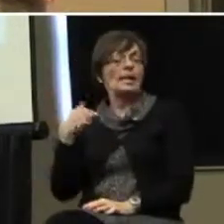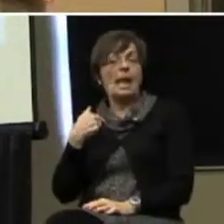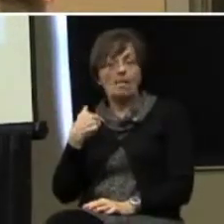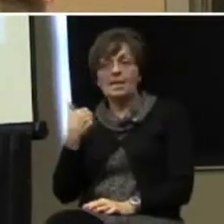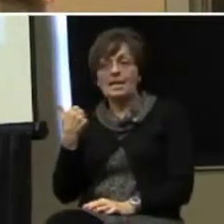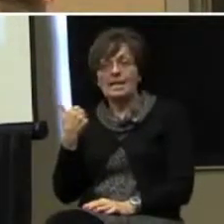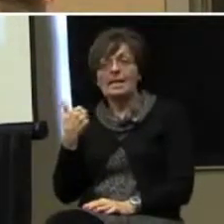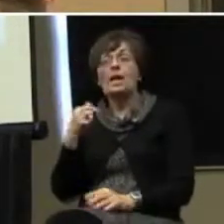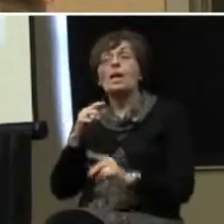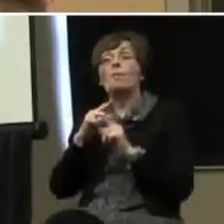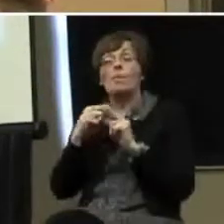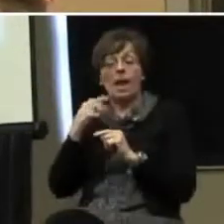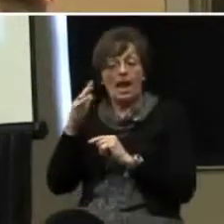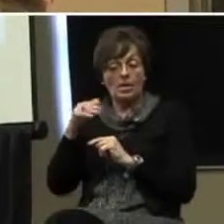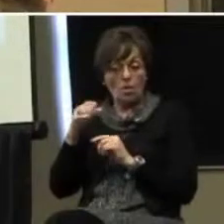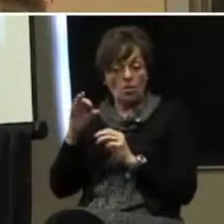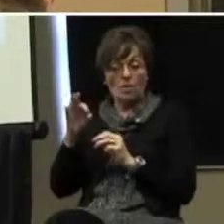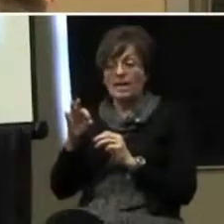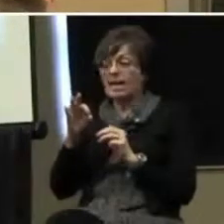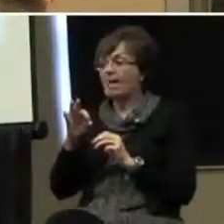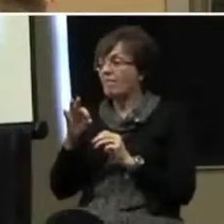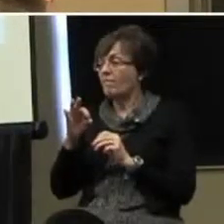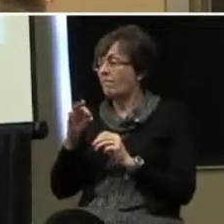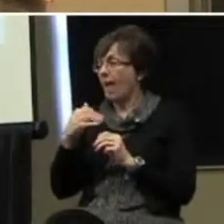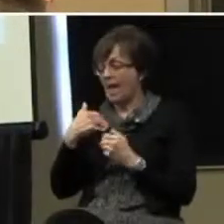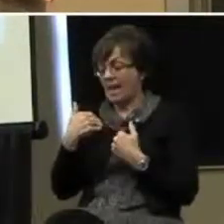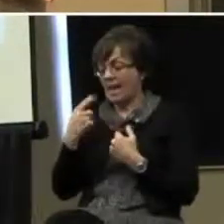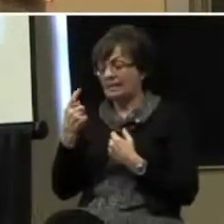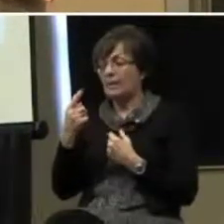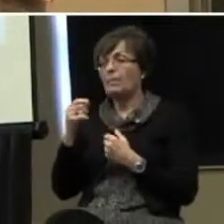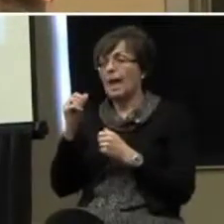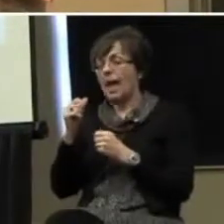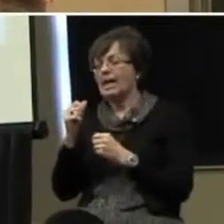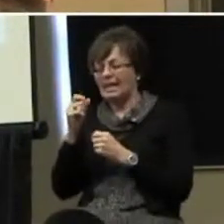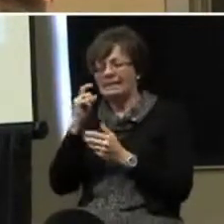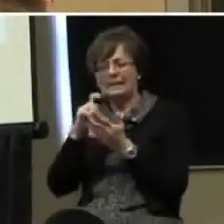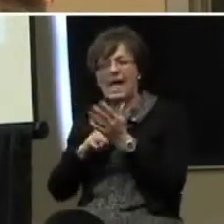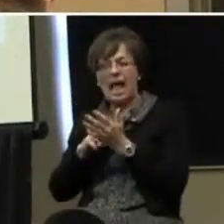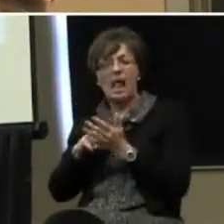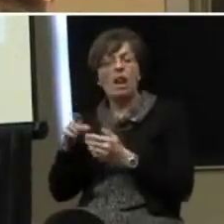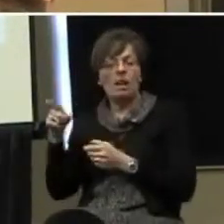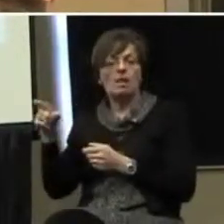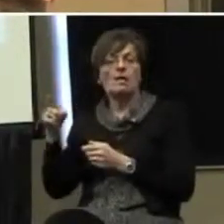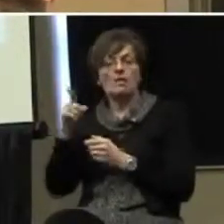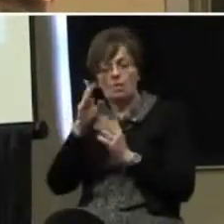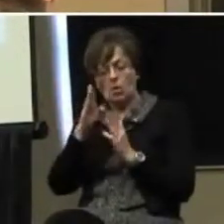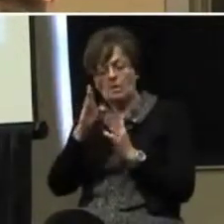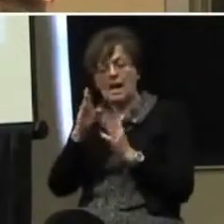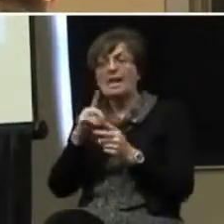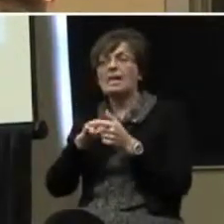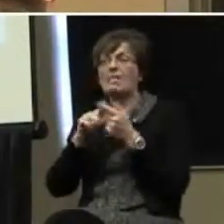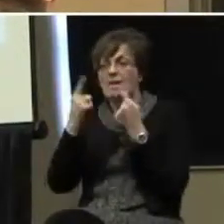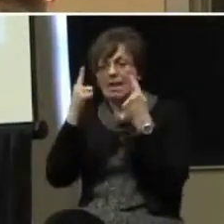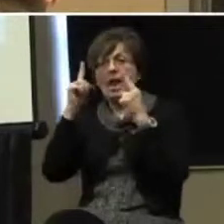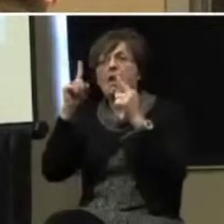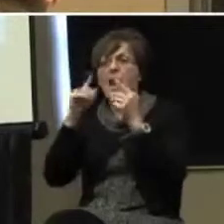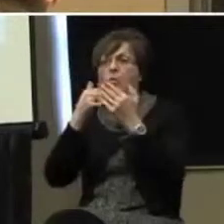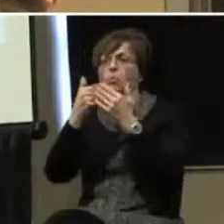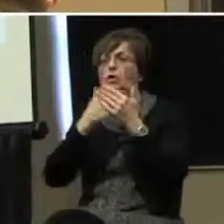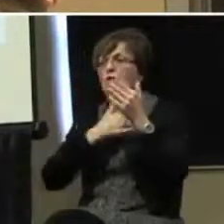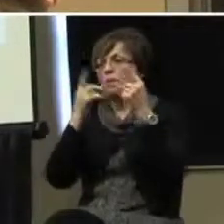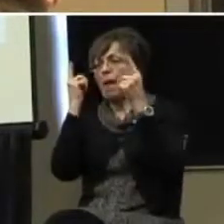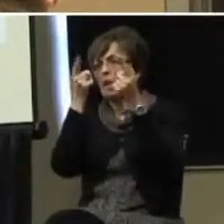But if I know if I have a material or something I can tell that they're attending, then I've reached my goal there.